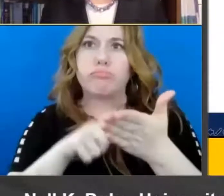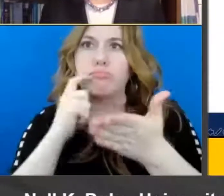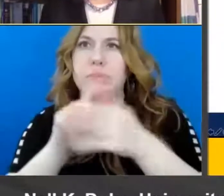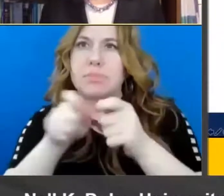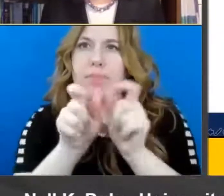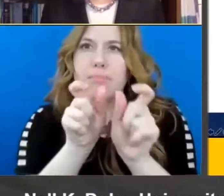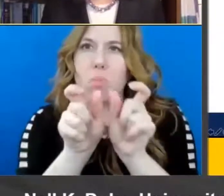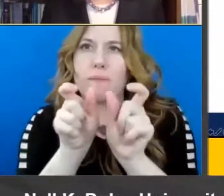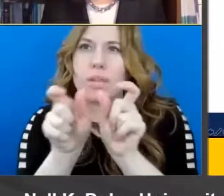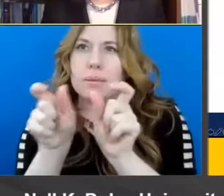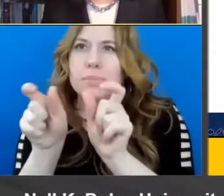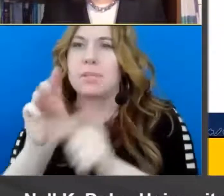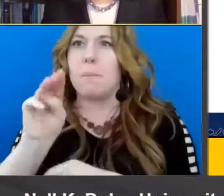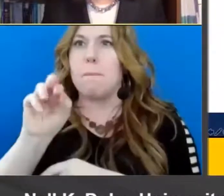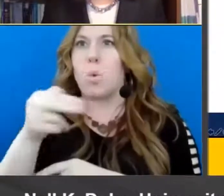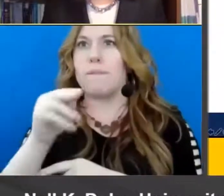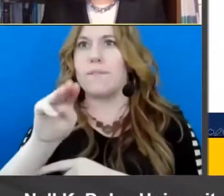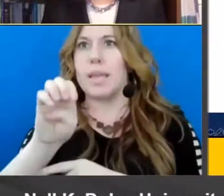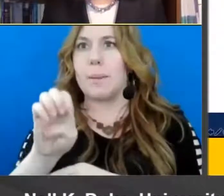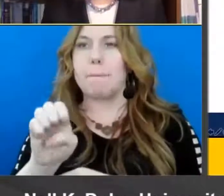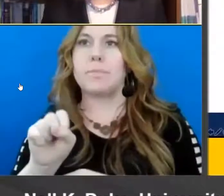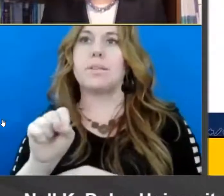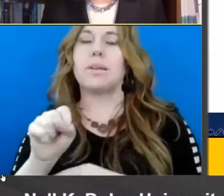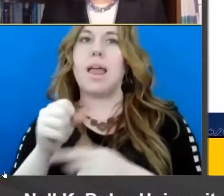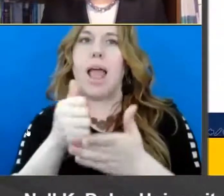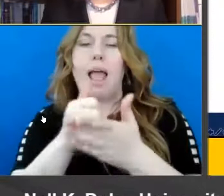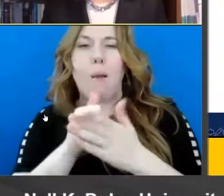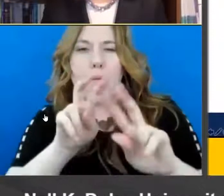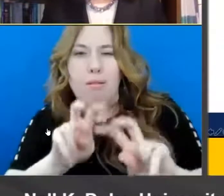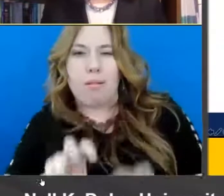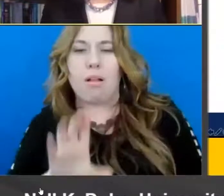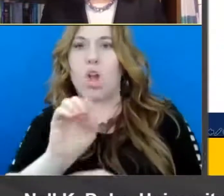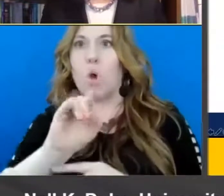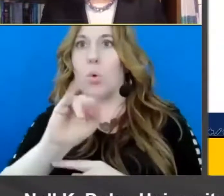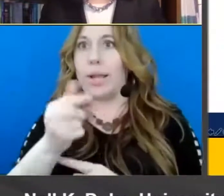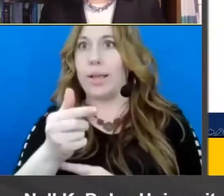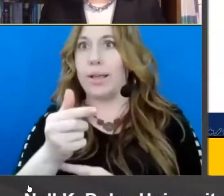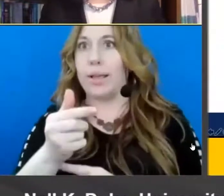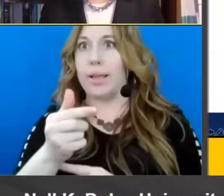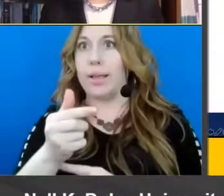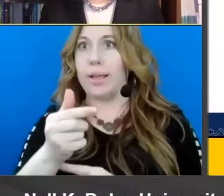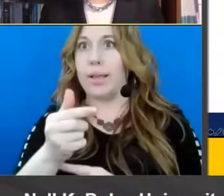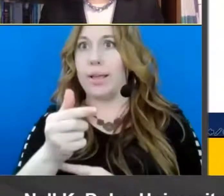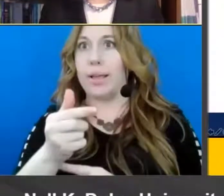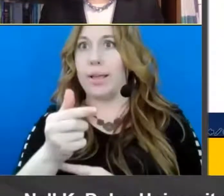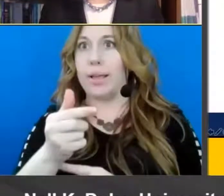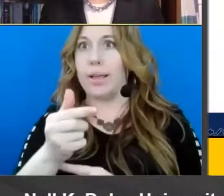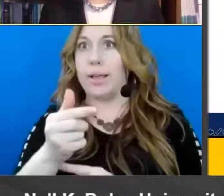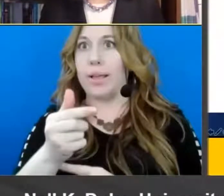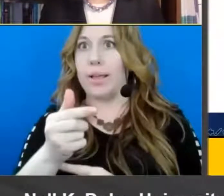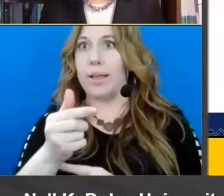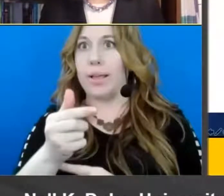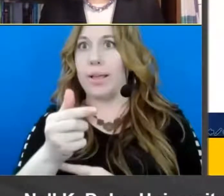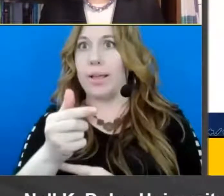um and that aids you in decoding um but it also helps you on the especially if you're teaching